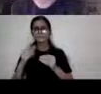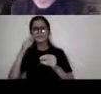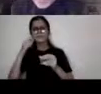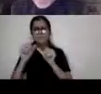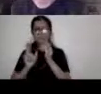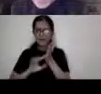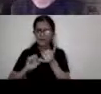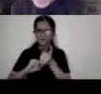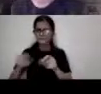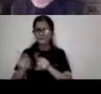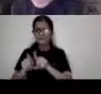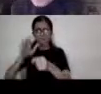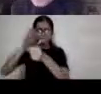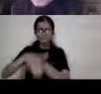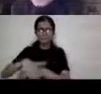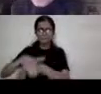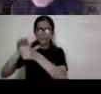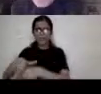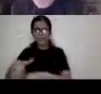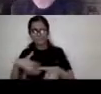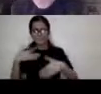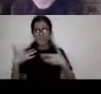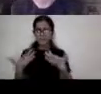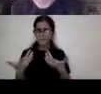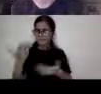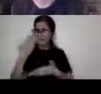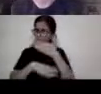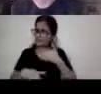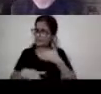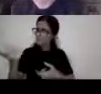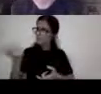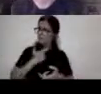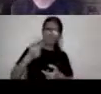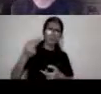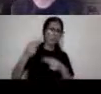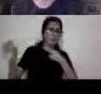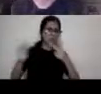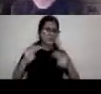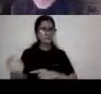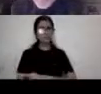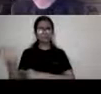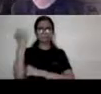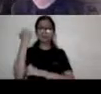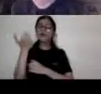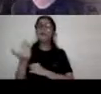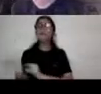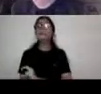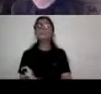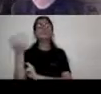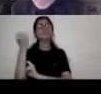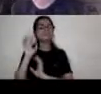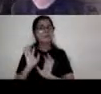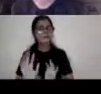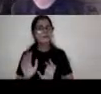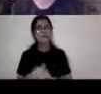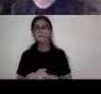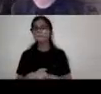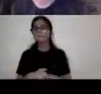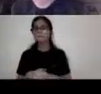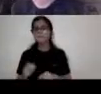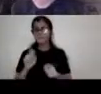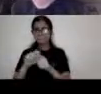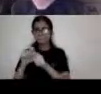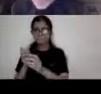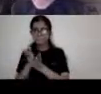thought about enslavement in terms of disability in any, you know, strong way. And now there are at least two books that are, have come out